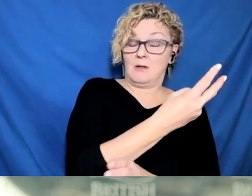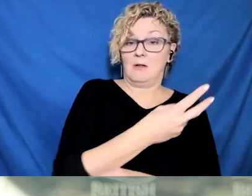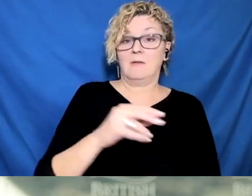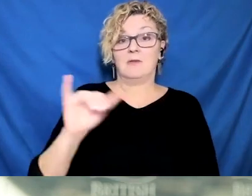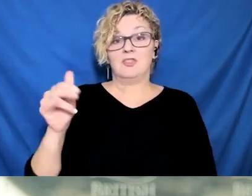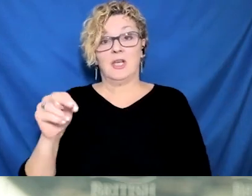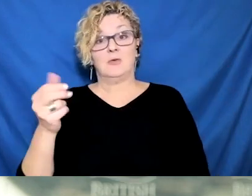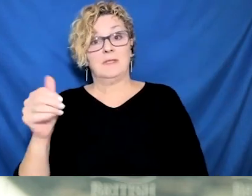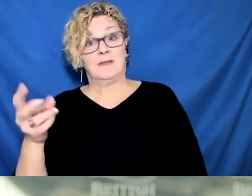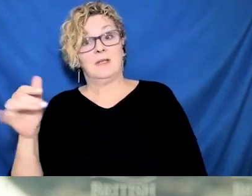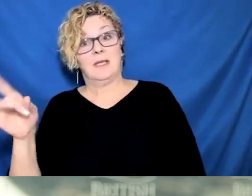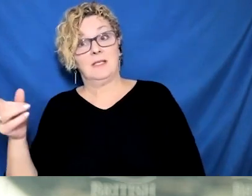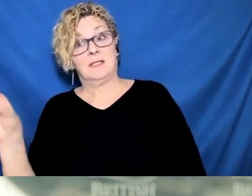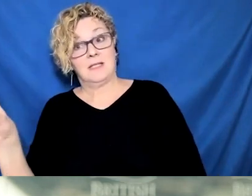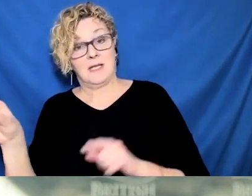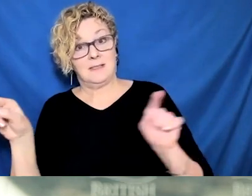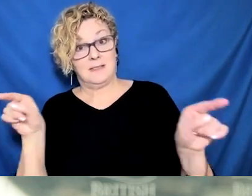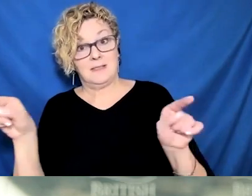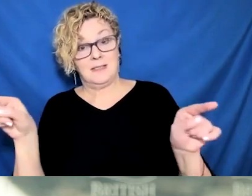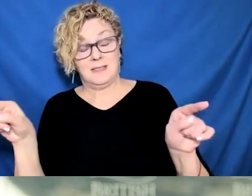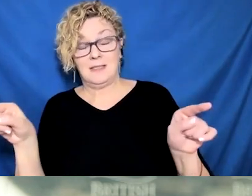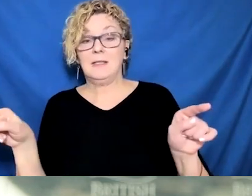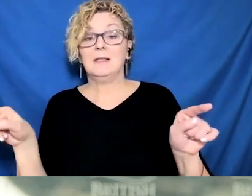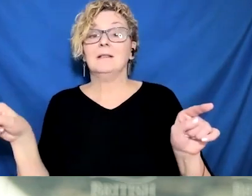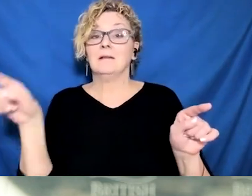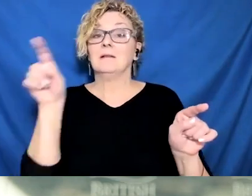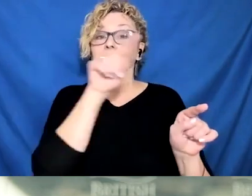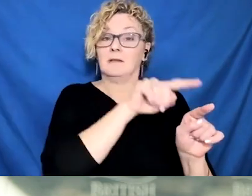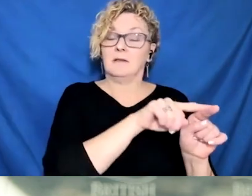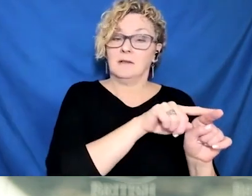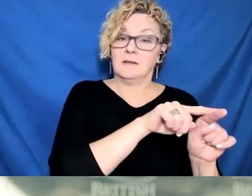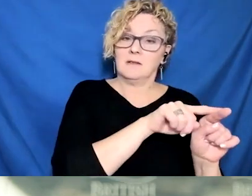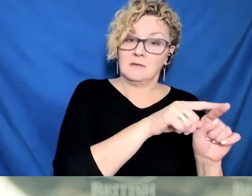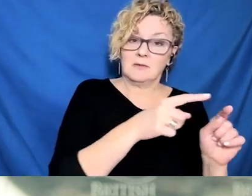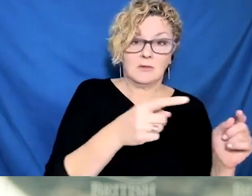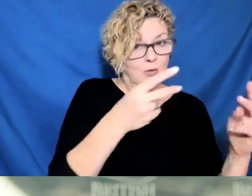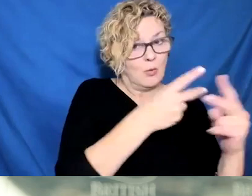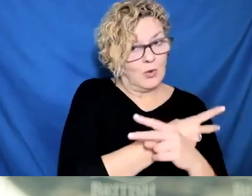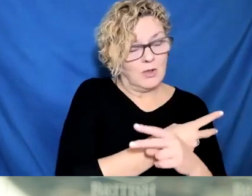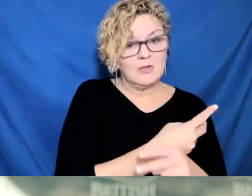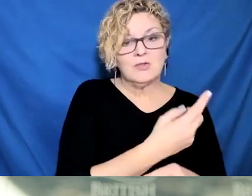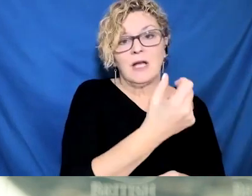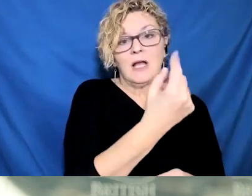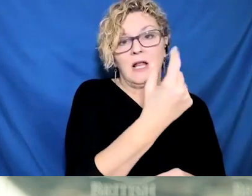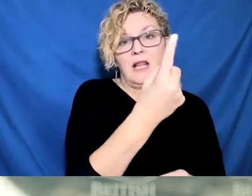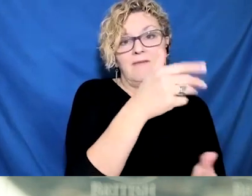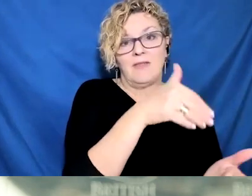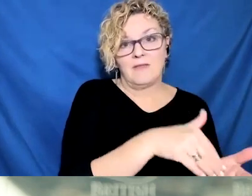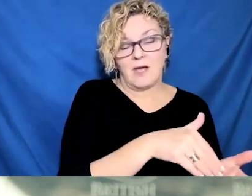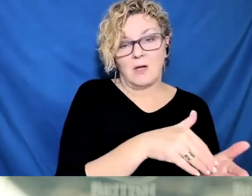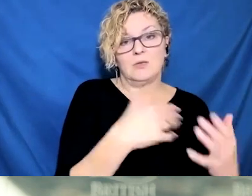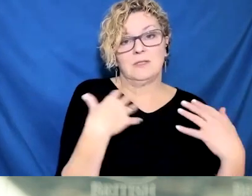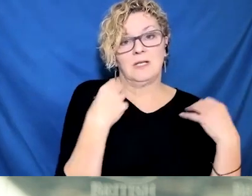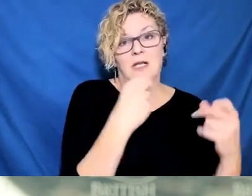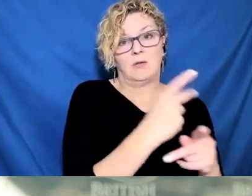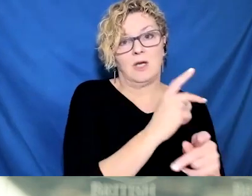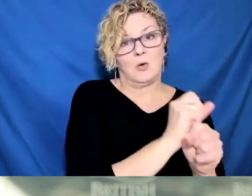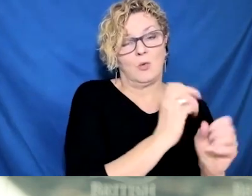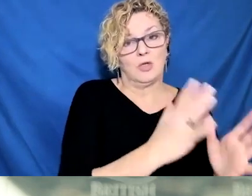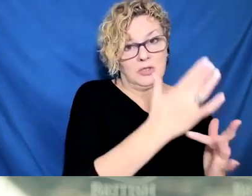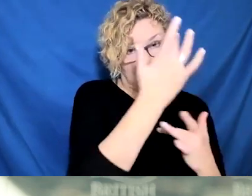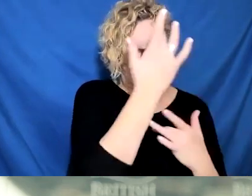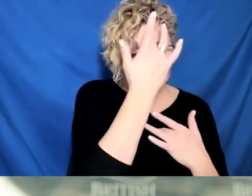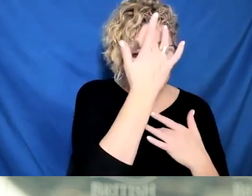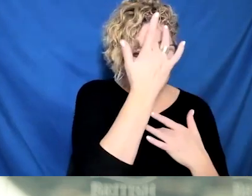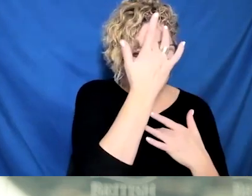the emergency department. So, we continue to have these plans in place, and actions have been taken. And in the last week,